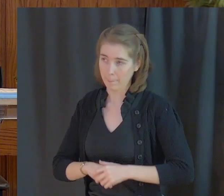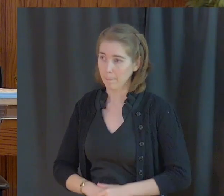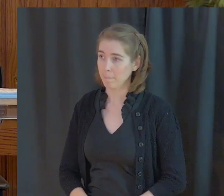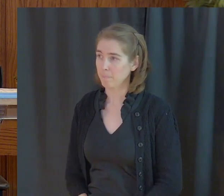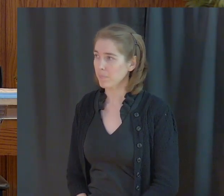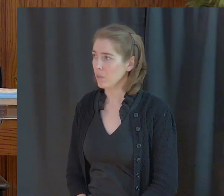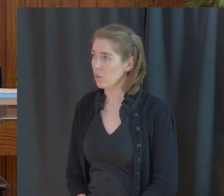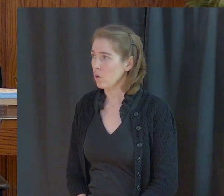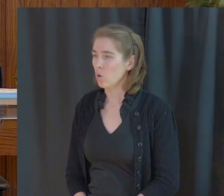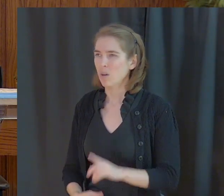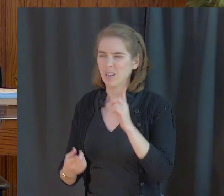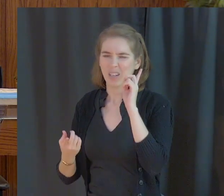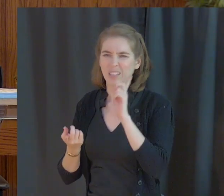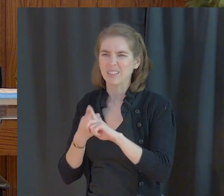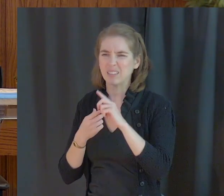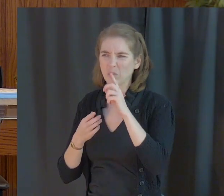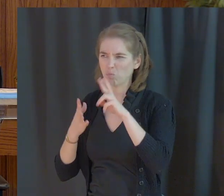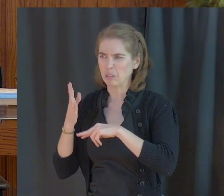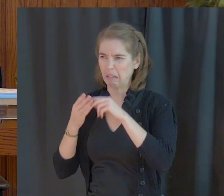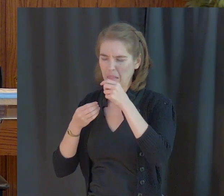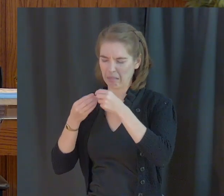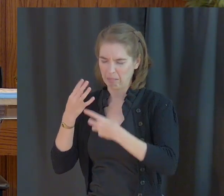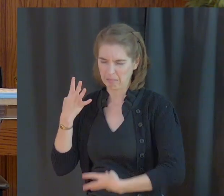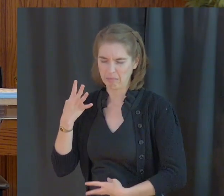when I look at that list I don't know about you